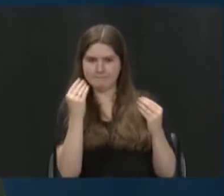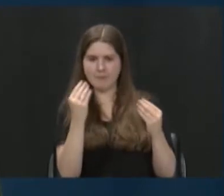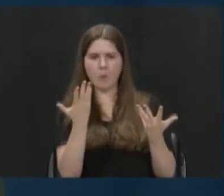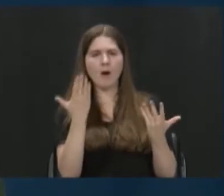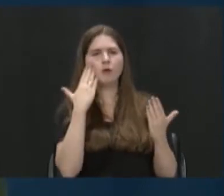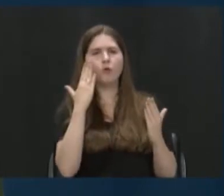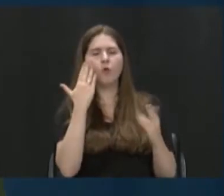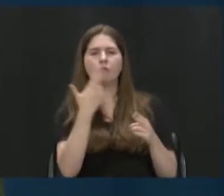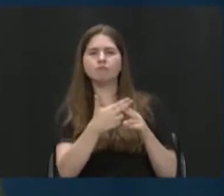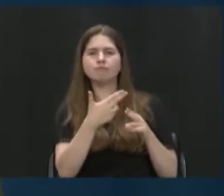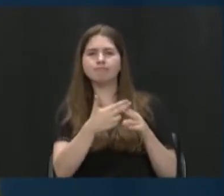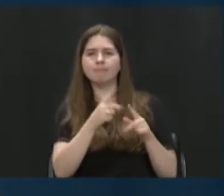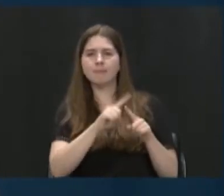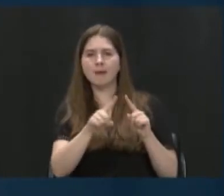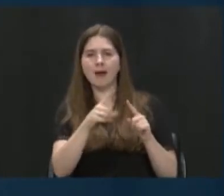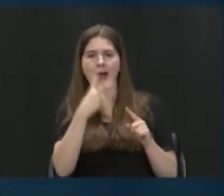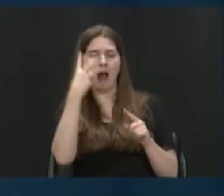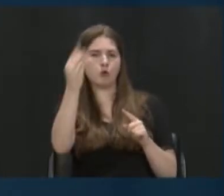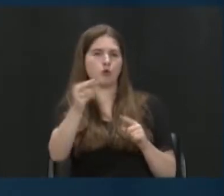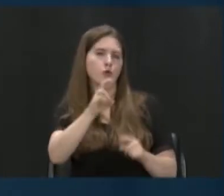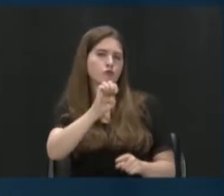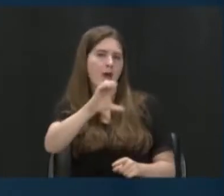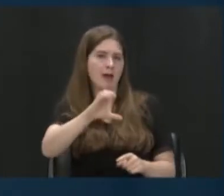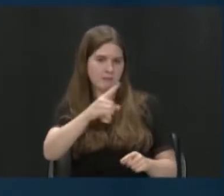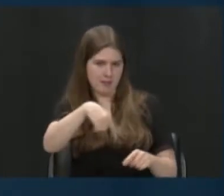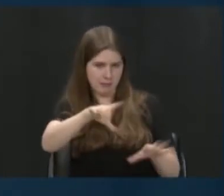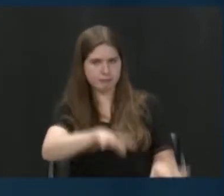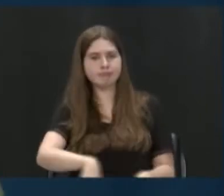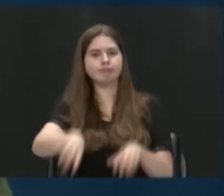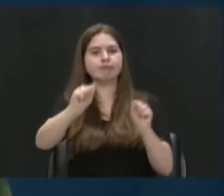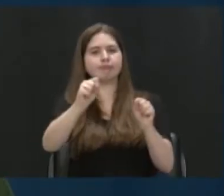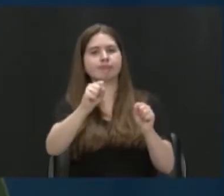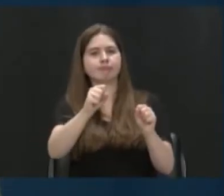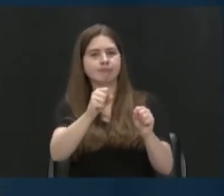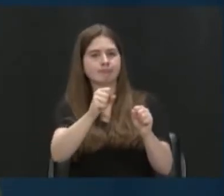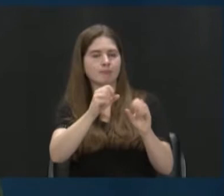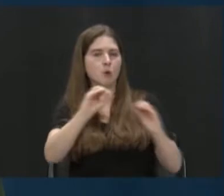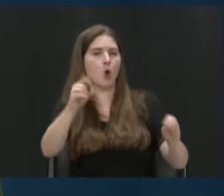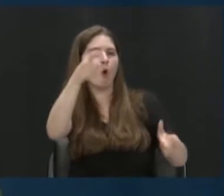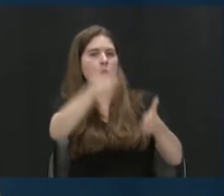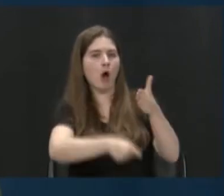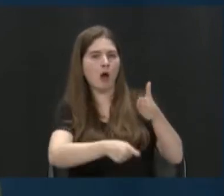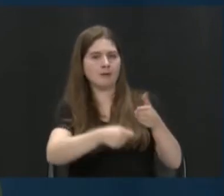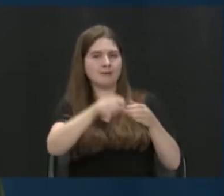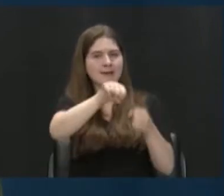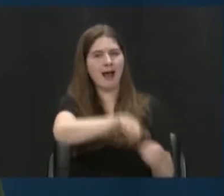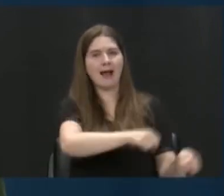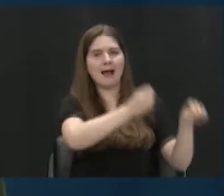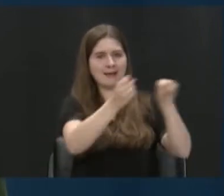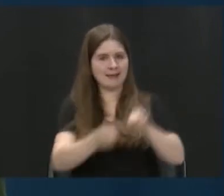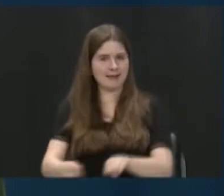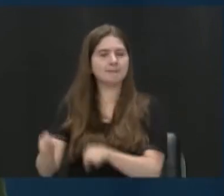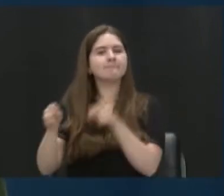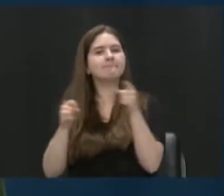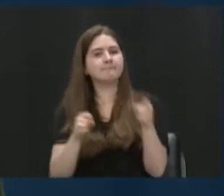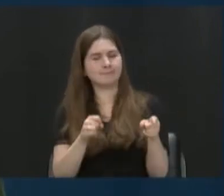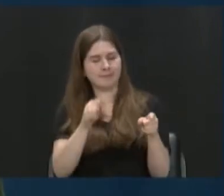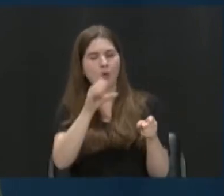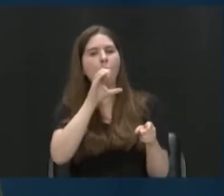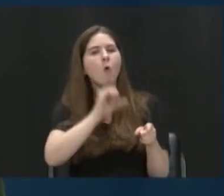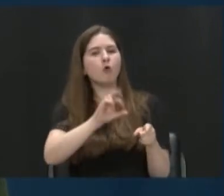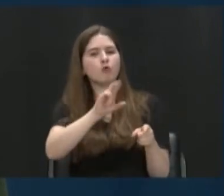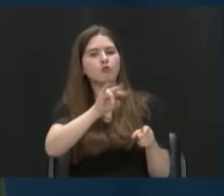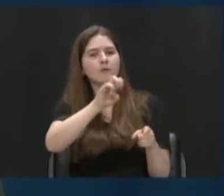don't know what you call, outdoor rec at UD, they host free kayaking on Saturdays and Sundays at Old River Park. Good.